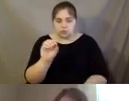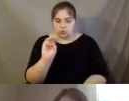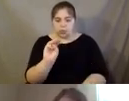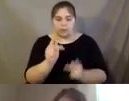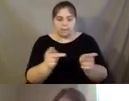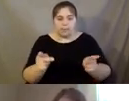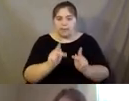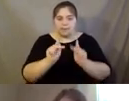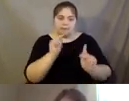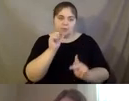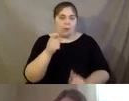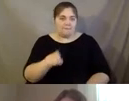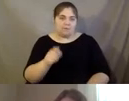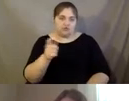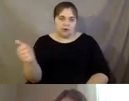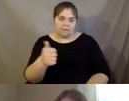where people wouldn't have to travel.